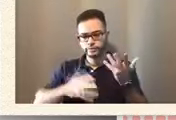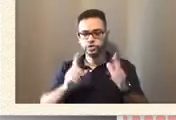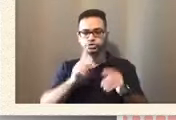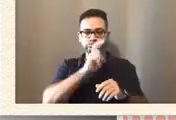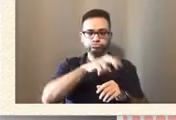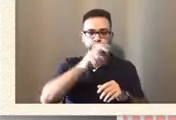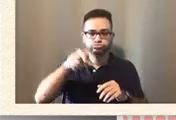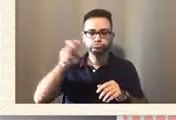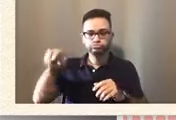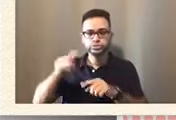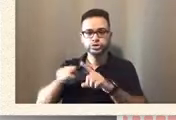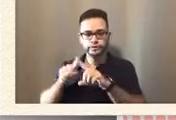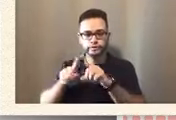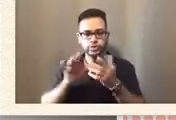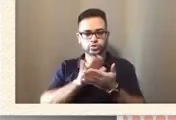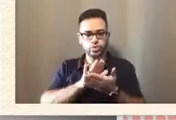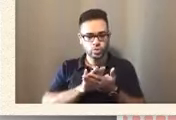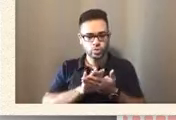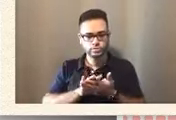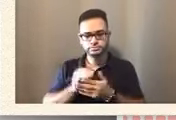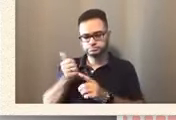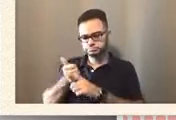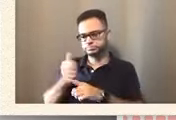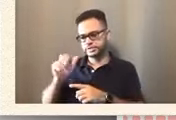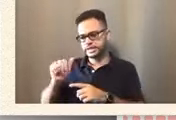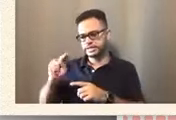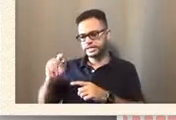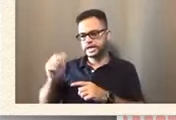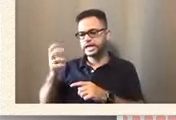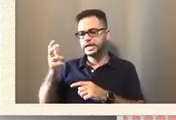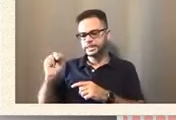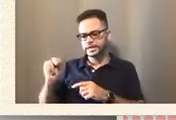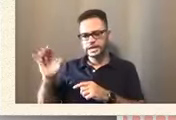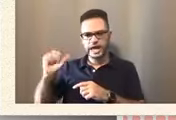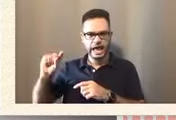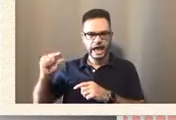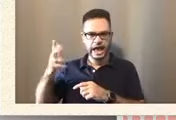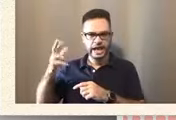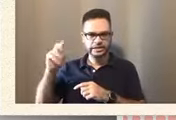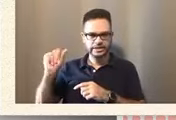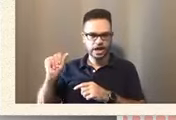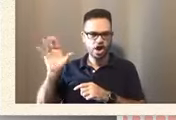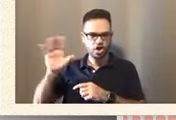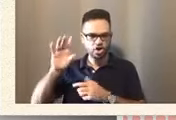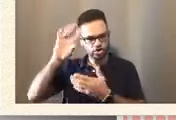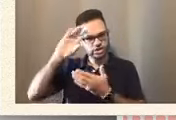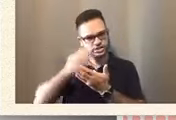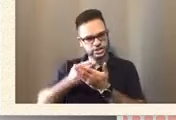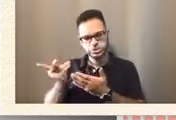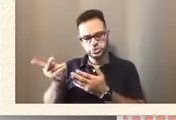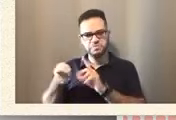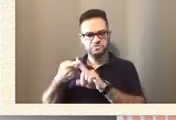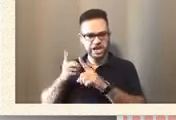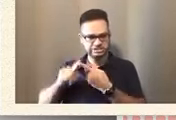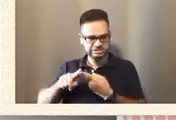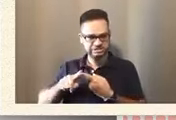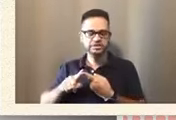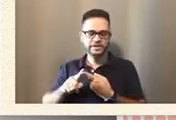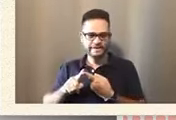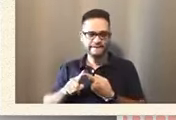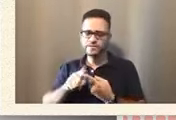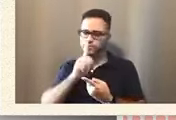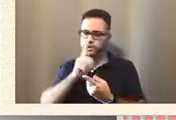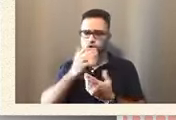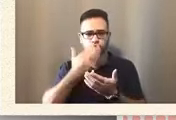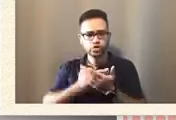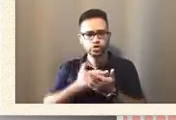He's a friend of Nathan, Agatha's son. It's good to meet other people,